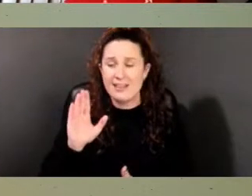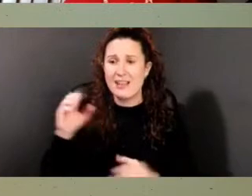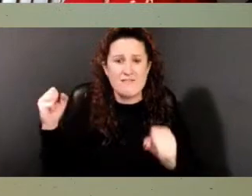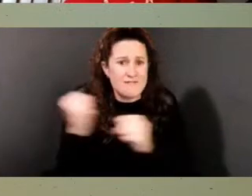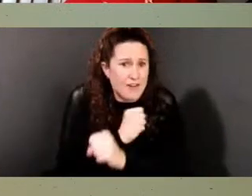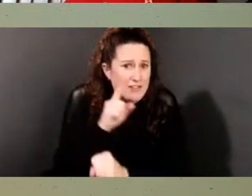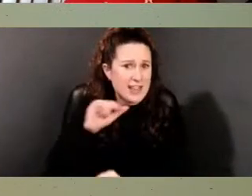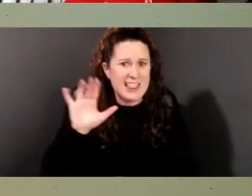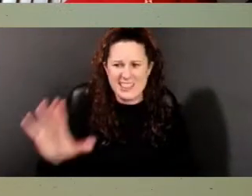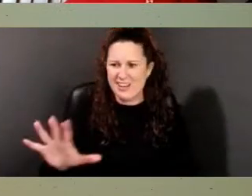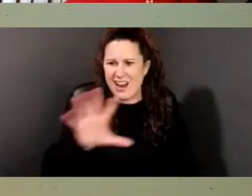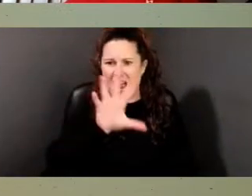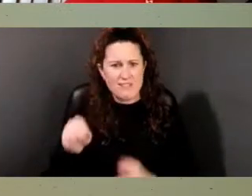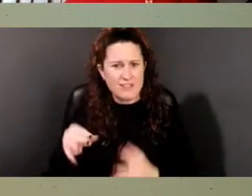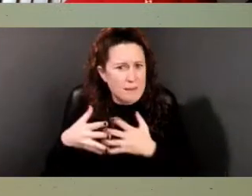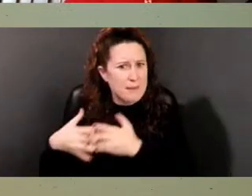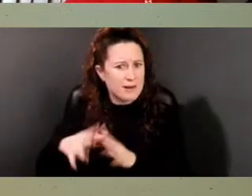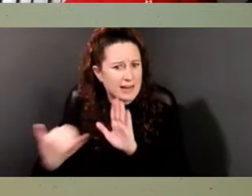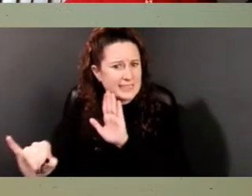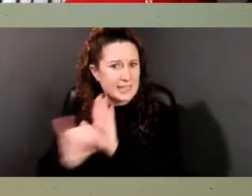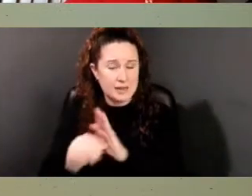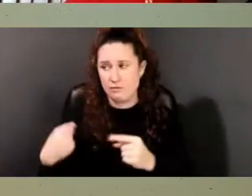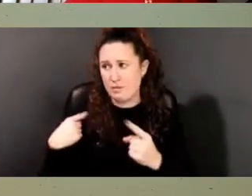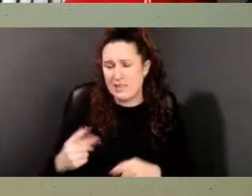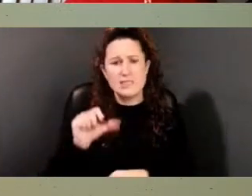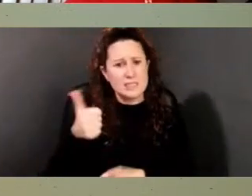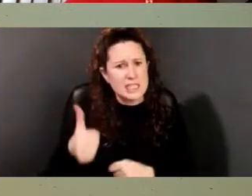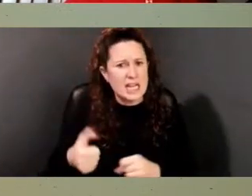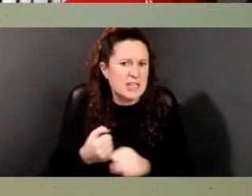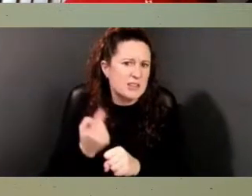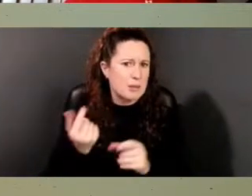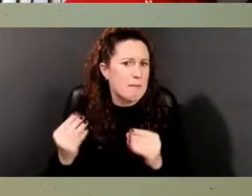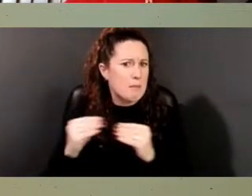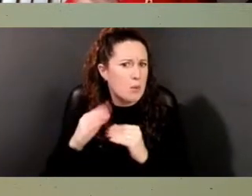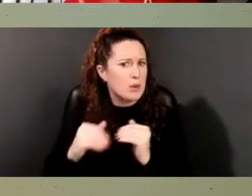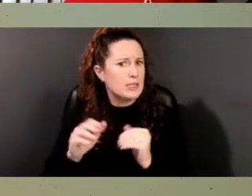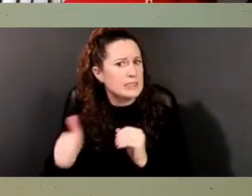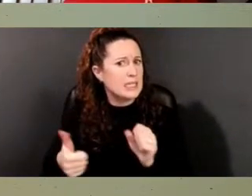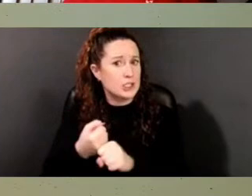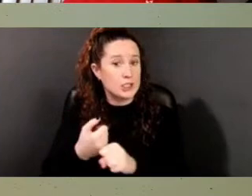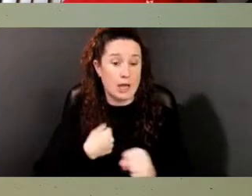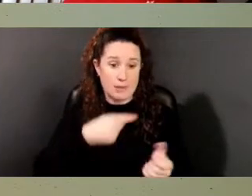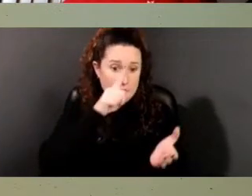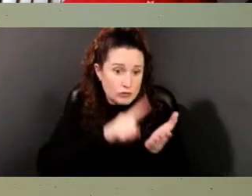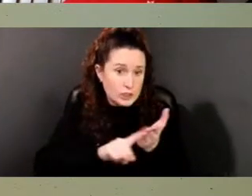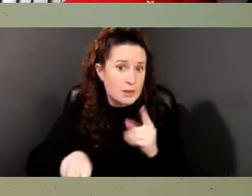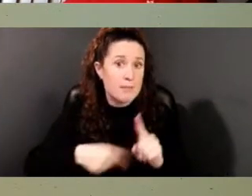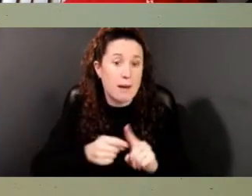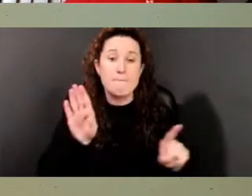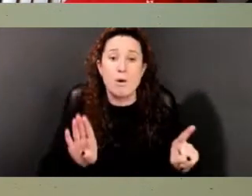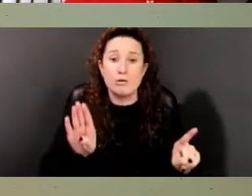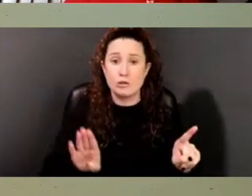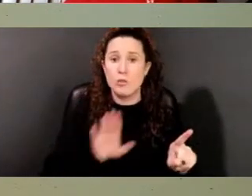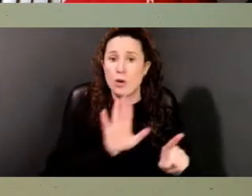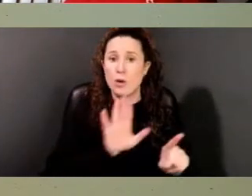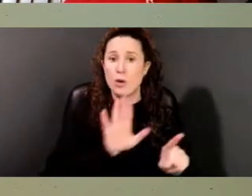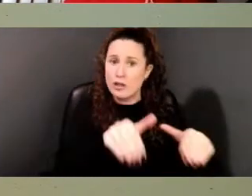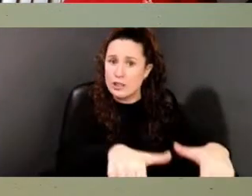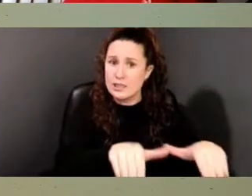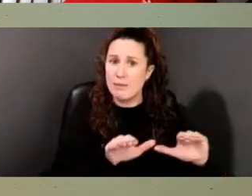For the last 10 years, a little bit over 10 years, I've been doing research on Baltimore's Mount Auburn Cemetery,